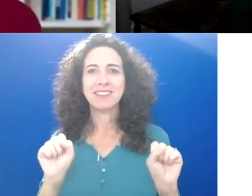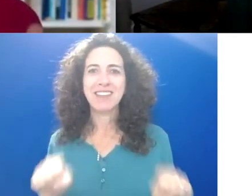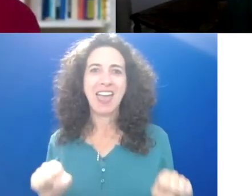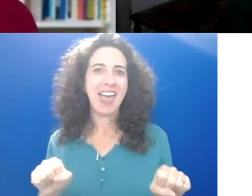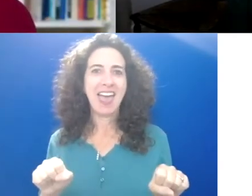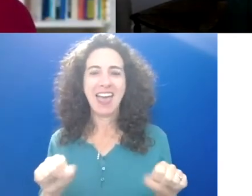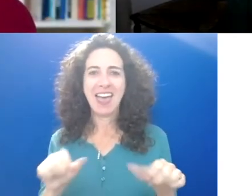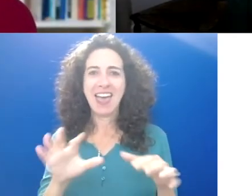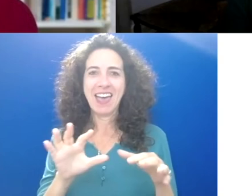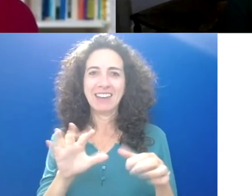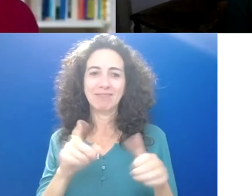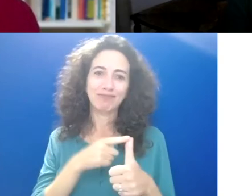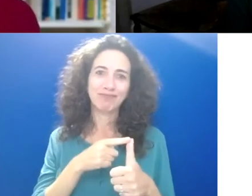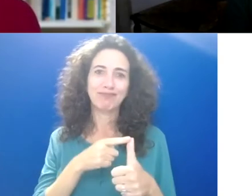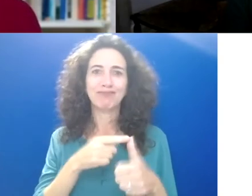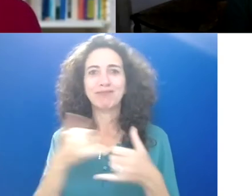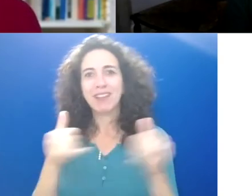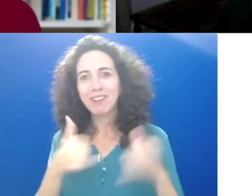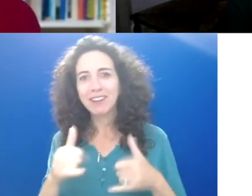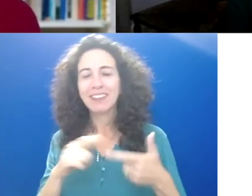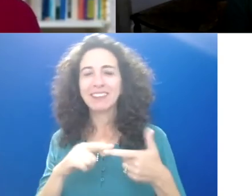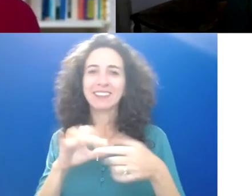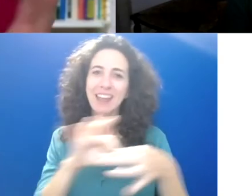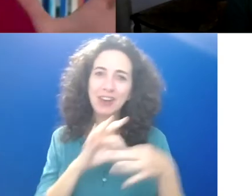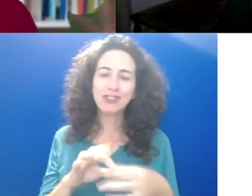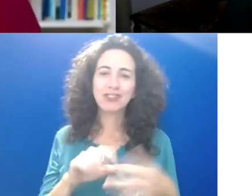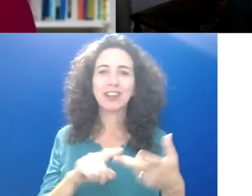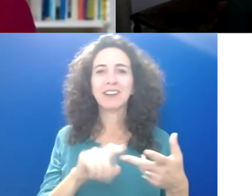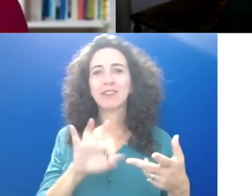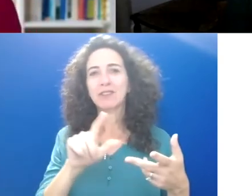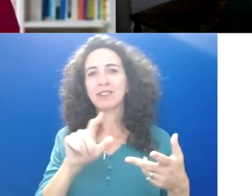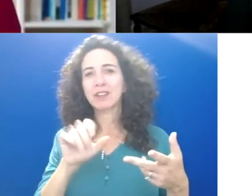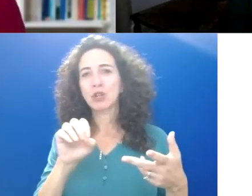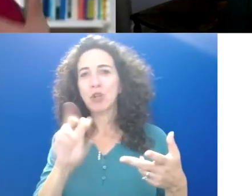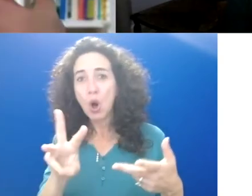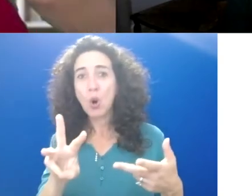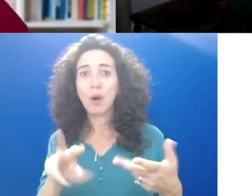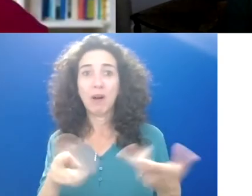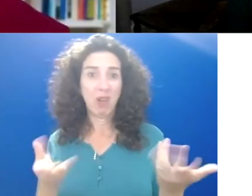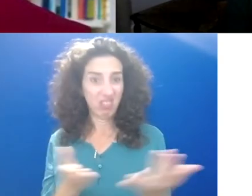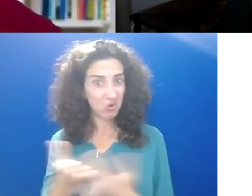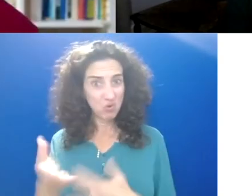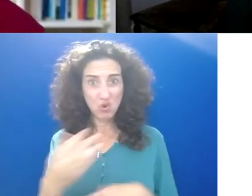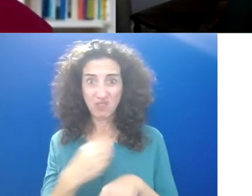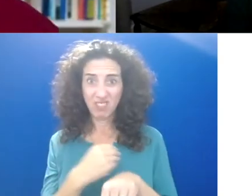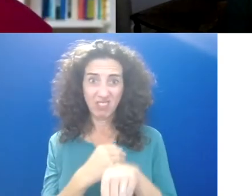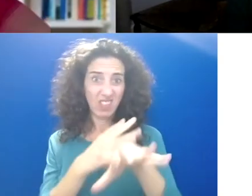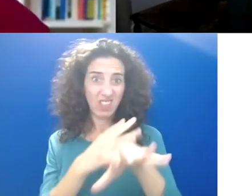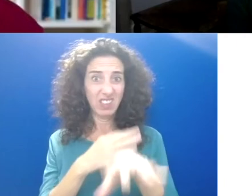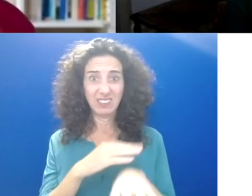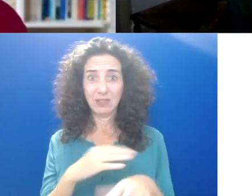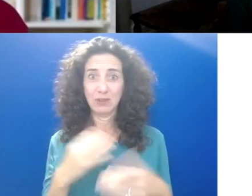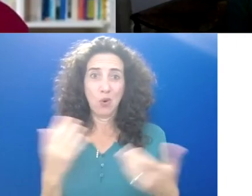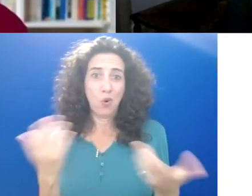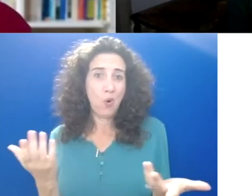connection, the playfulness and flow, um, either while on screens or because you had to, or